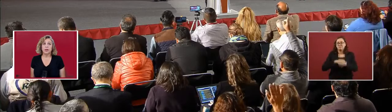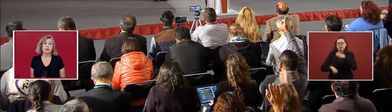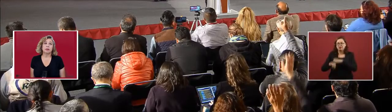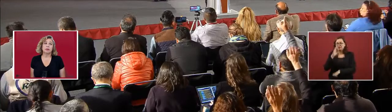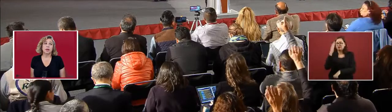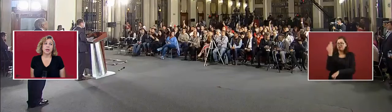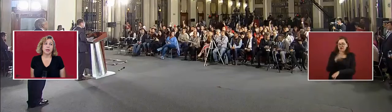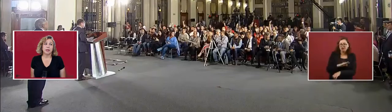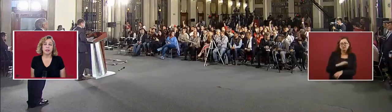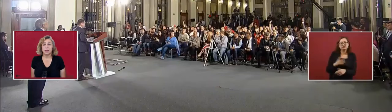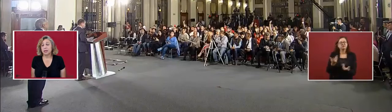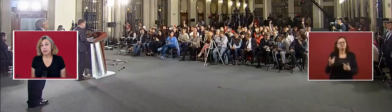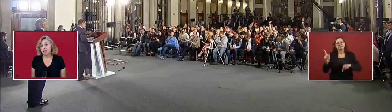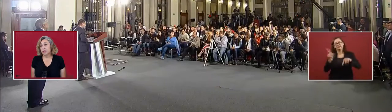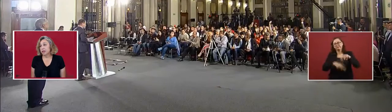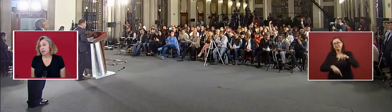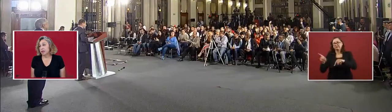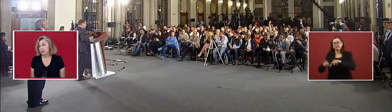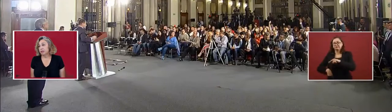Okay.